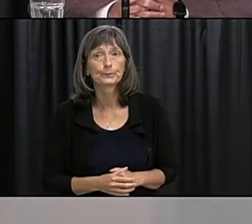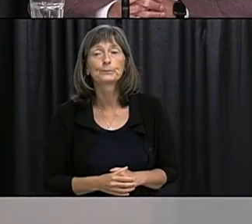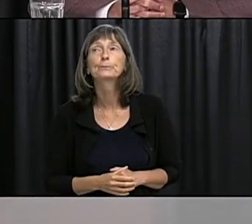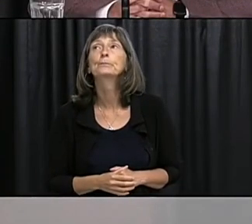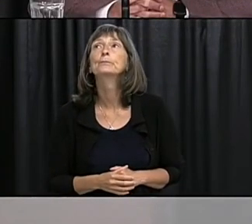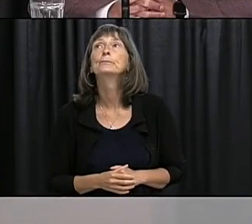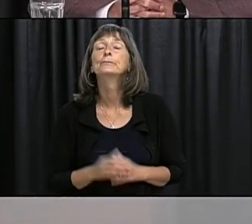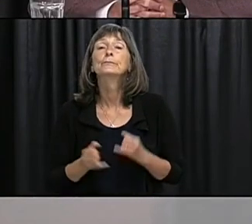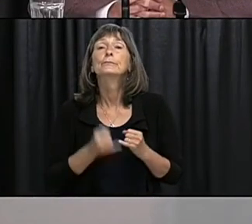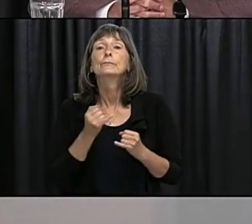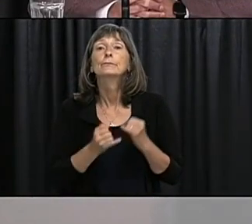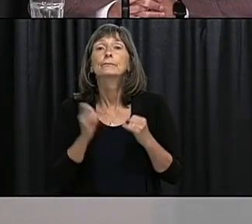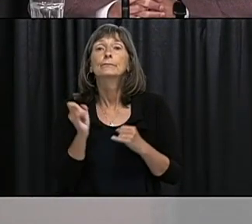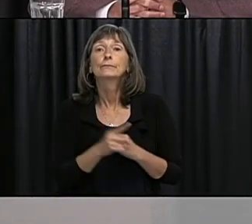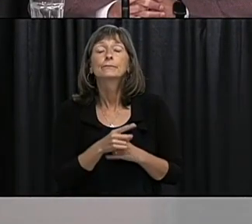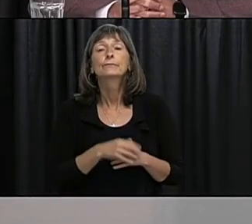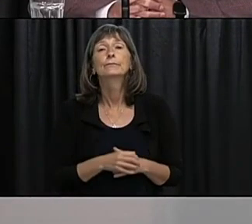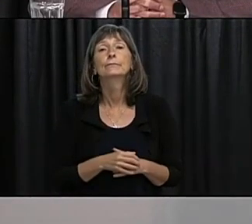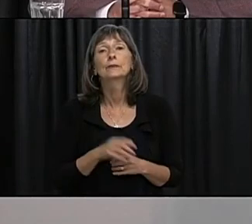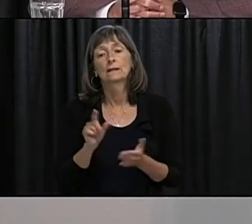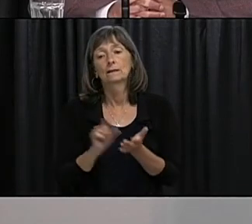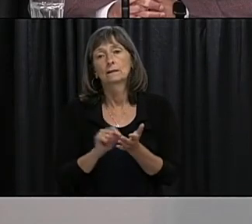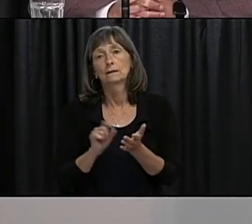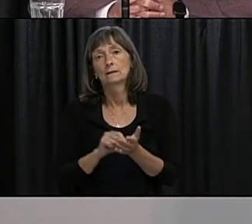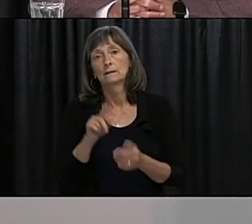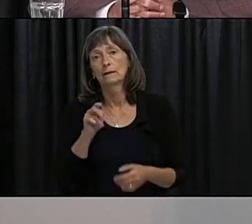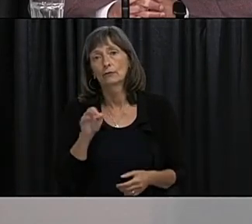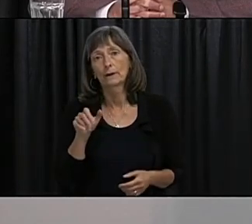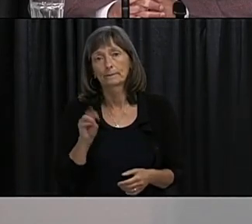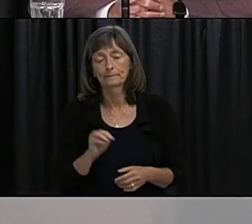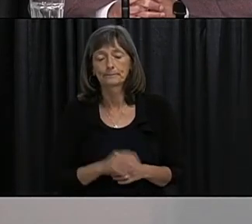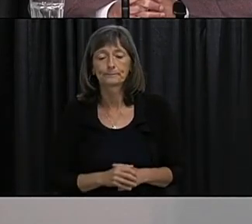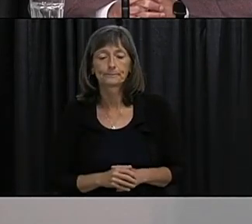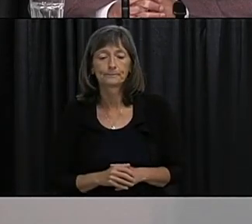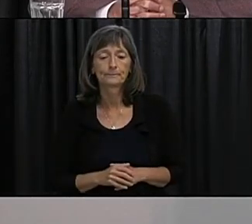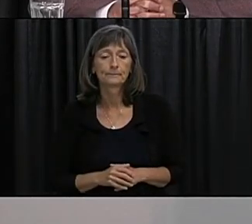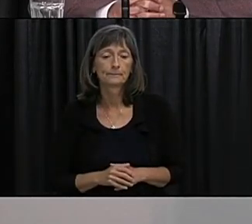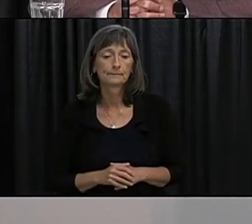our final question today is from Peter Jackson of the telegram please go ahead